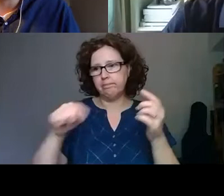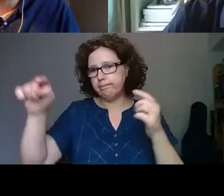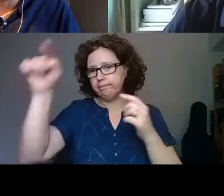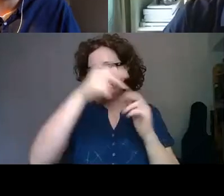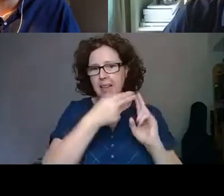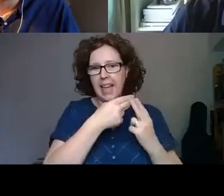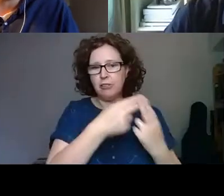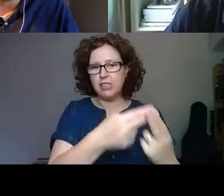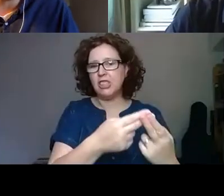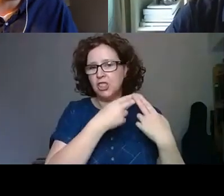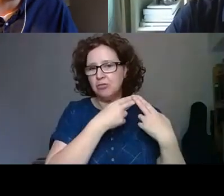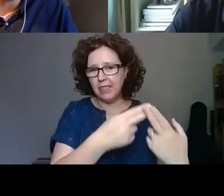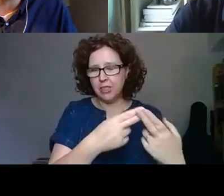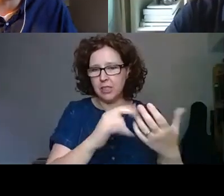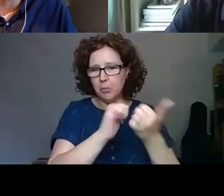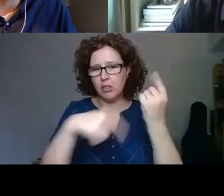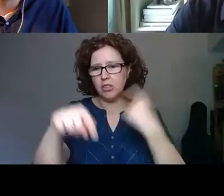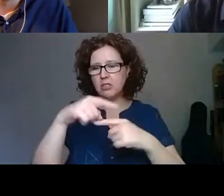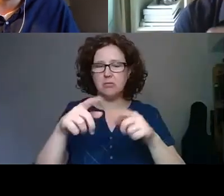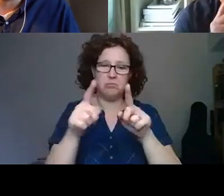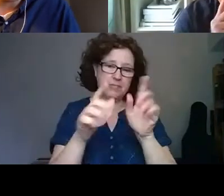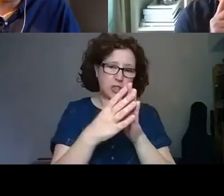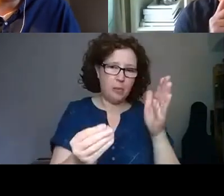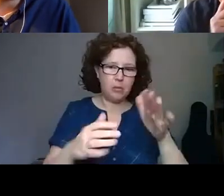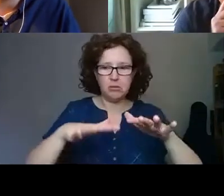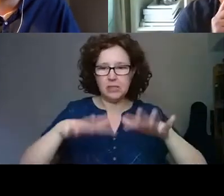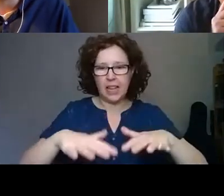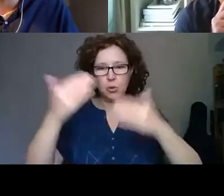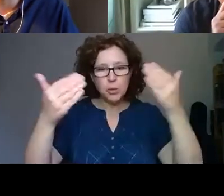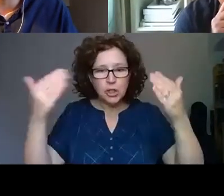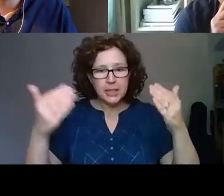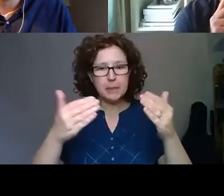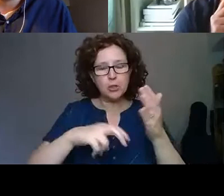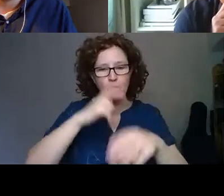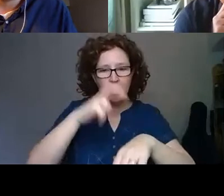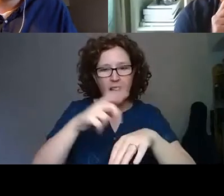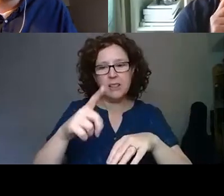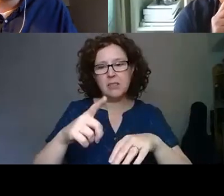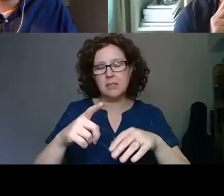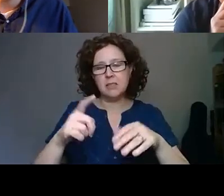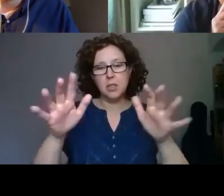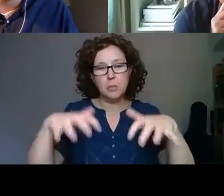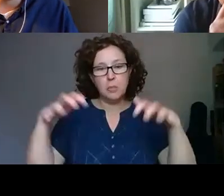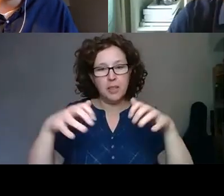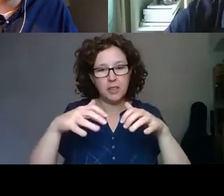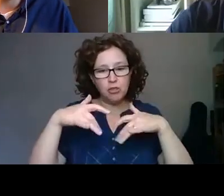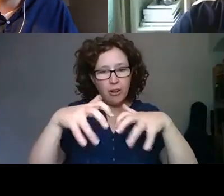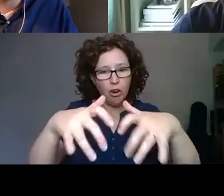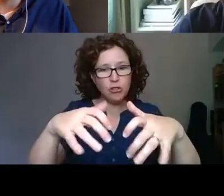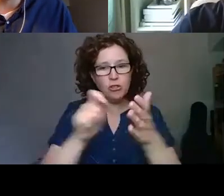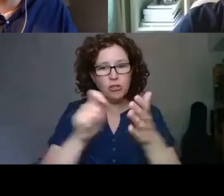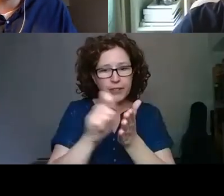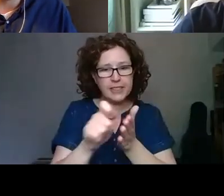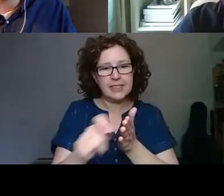Northern Ireland, National Museums NI, for example, the public record office of Northern Ireland. And as an external organization,